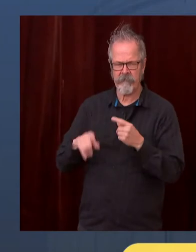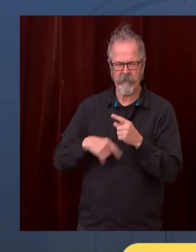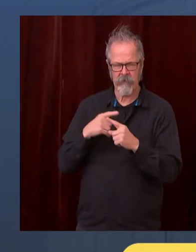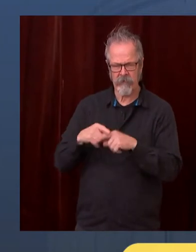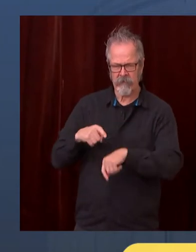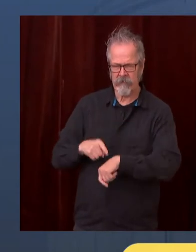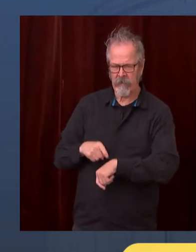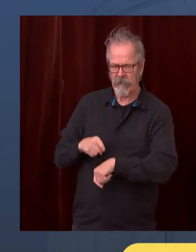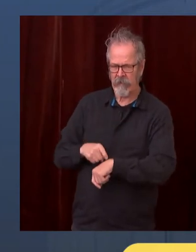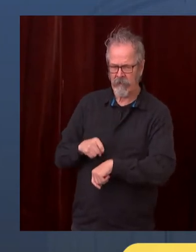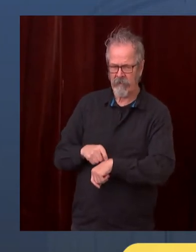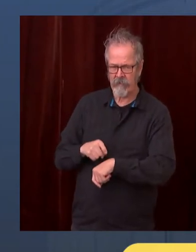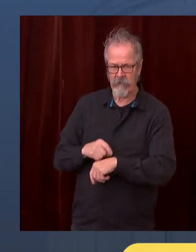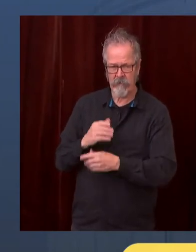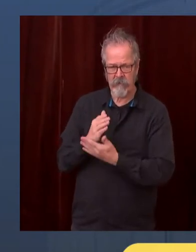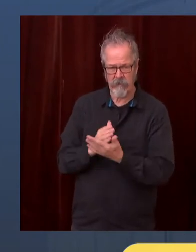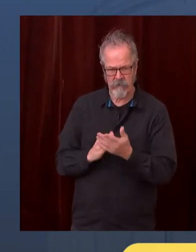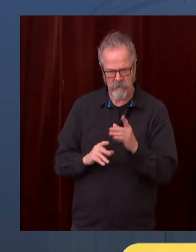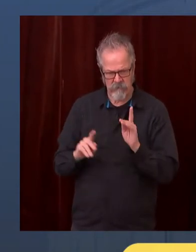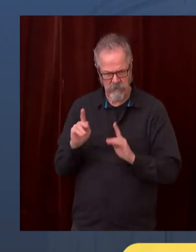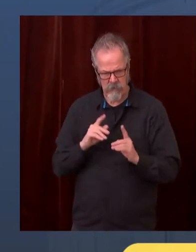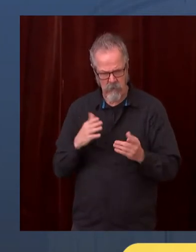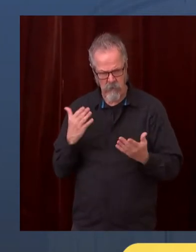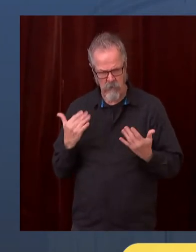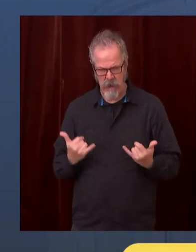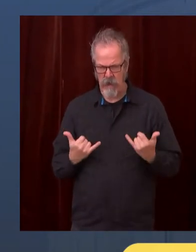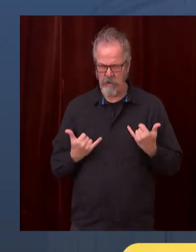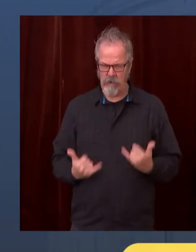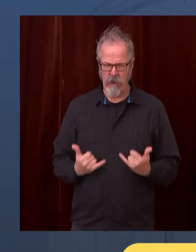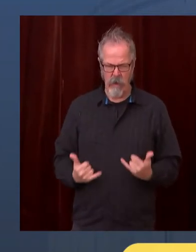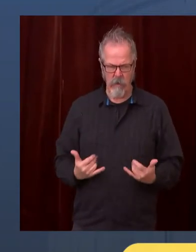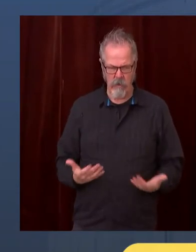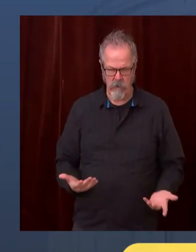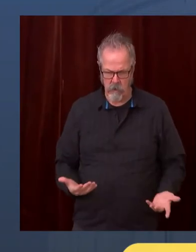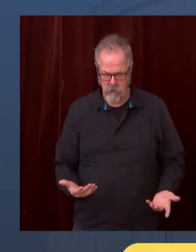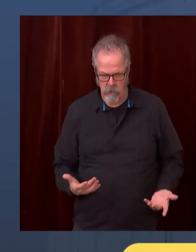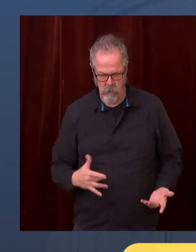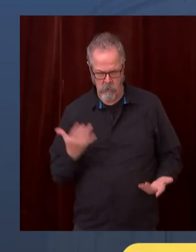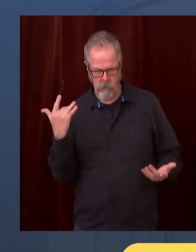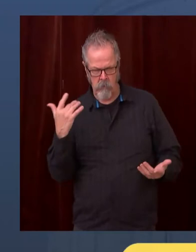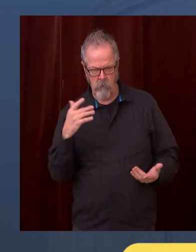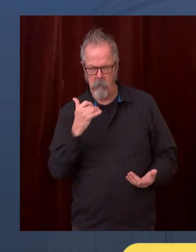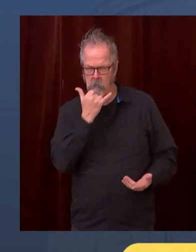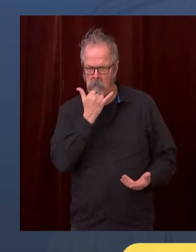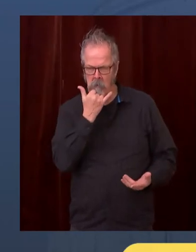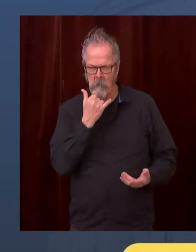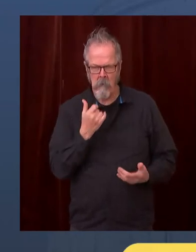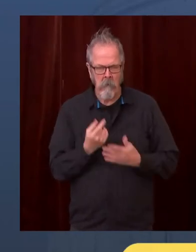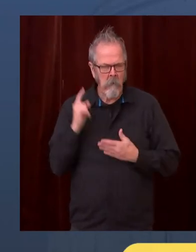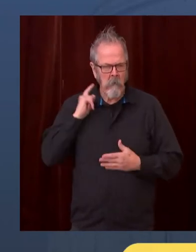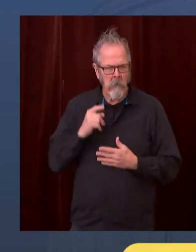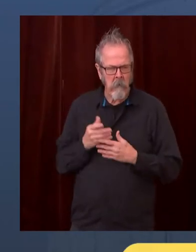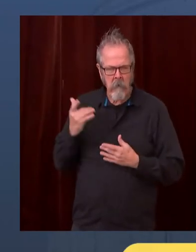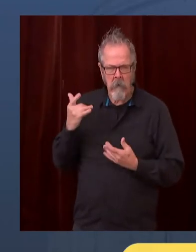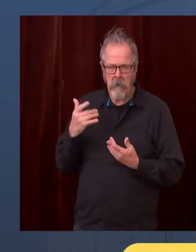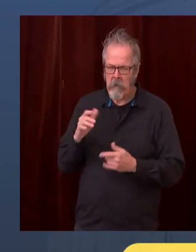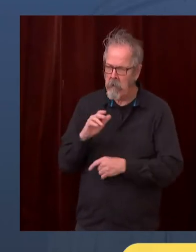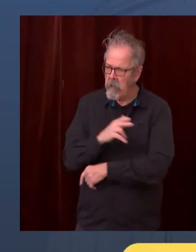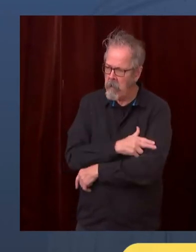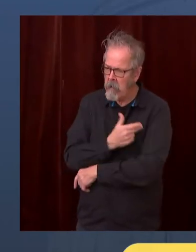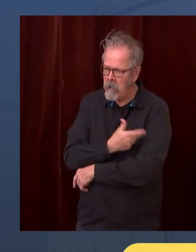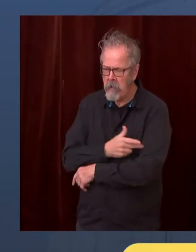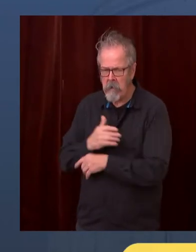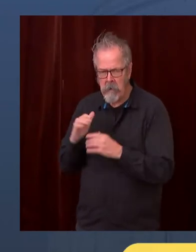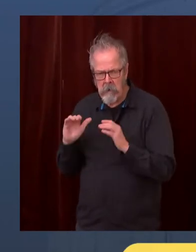situation? Why do this before our hospitals are jammed up? And the reason is it's sort of like, you know, you're